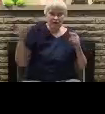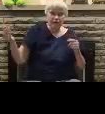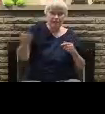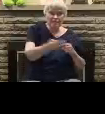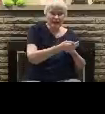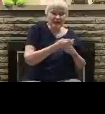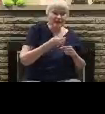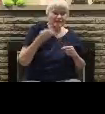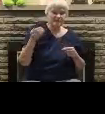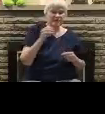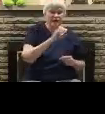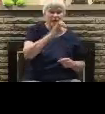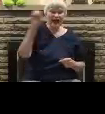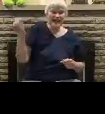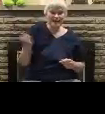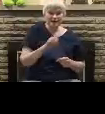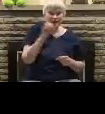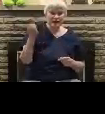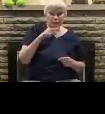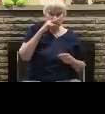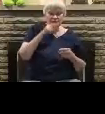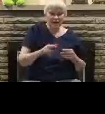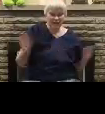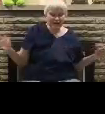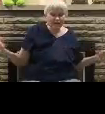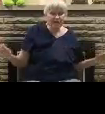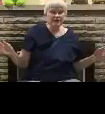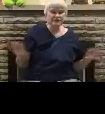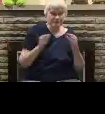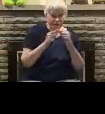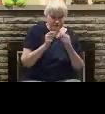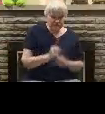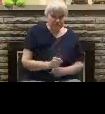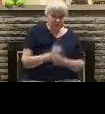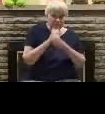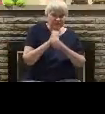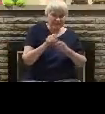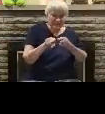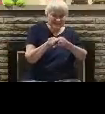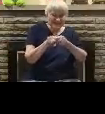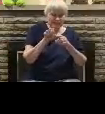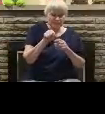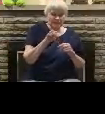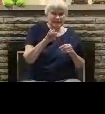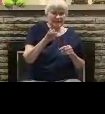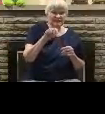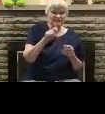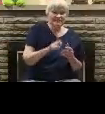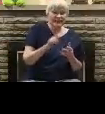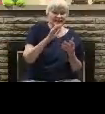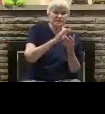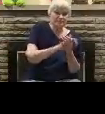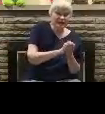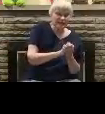preachers to preach in support of same-sex marriage. This message is our response